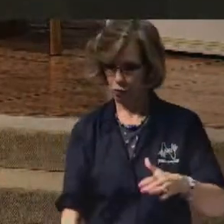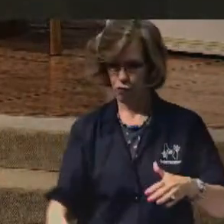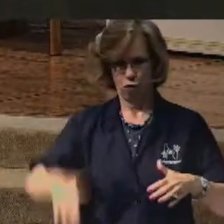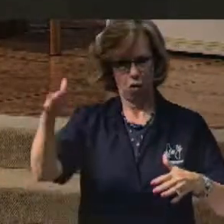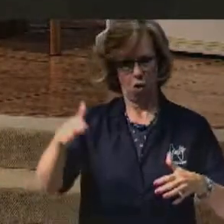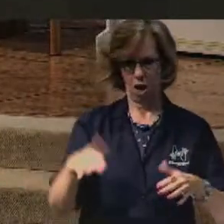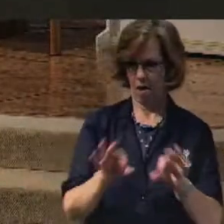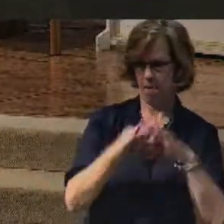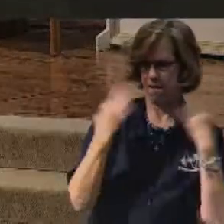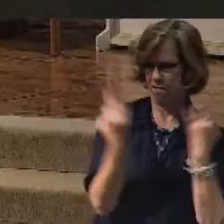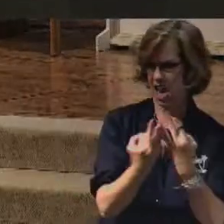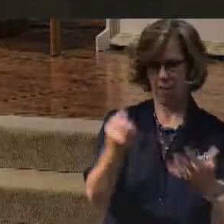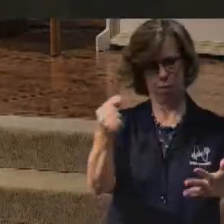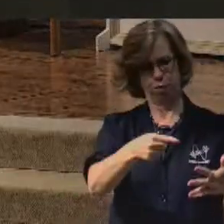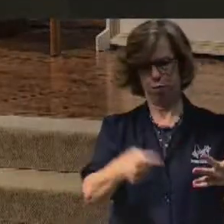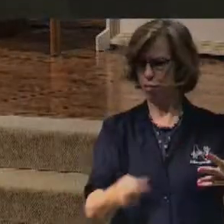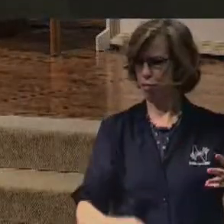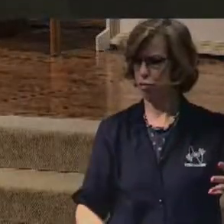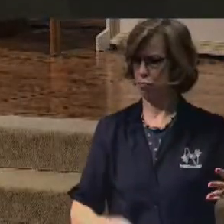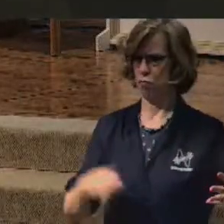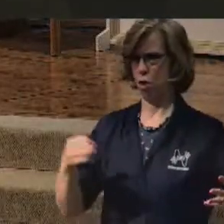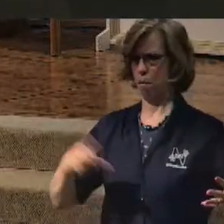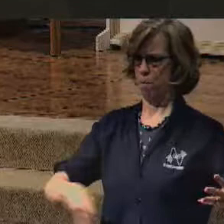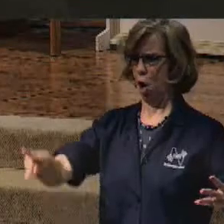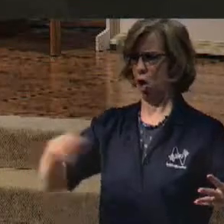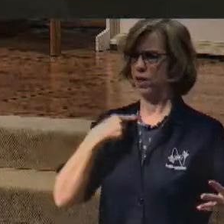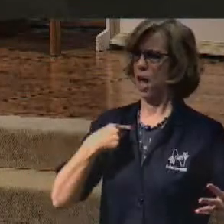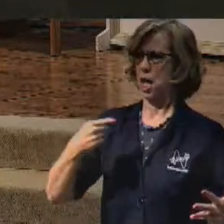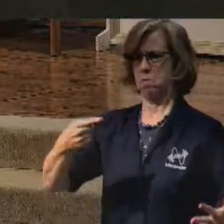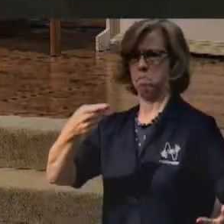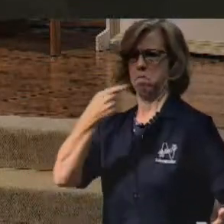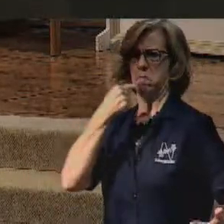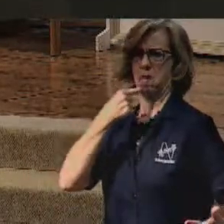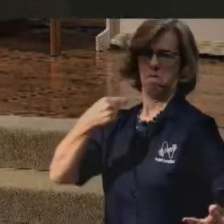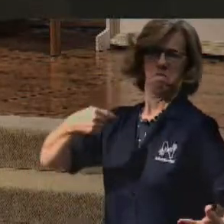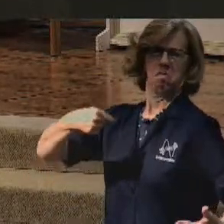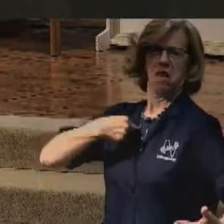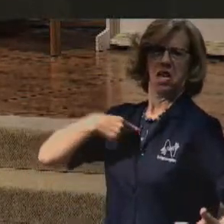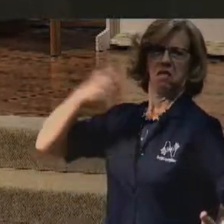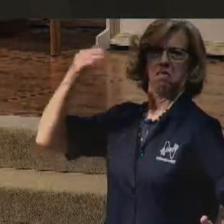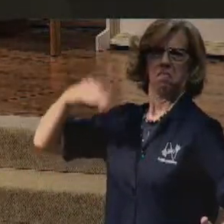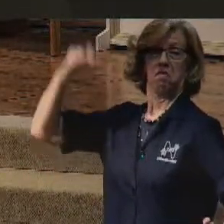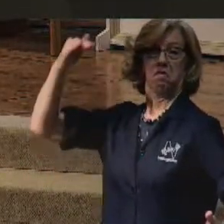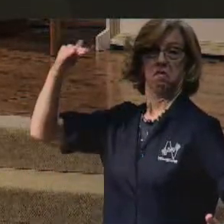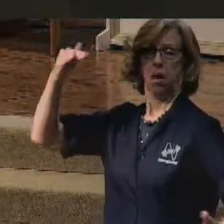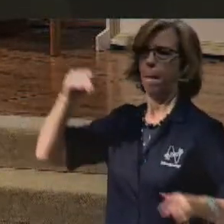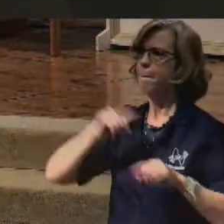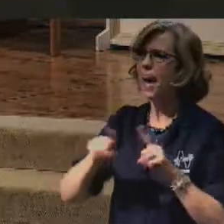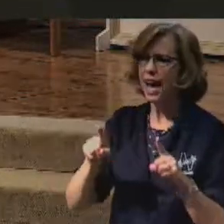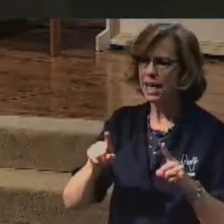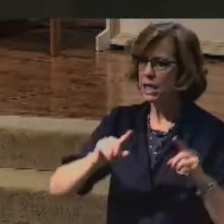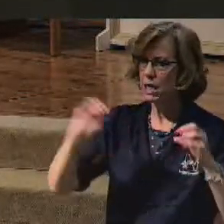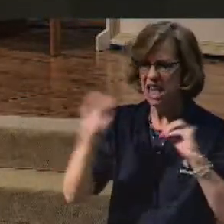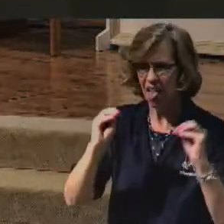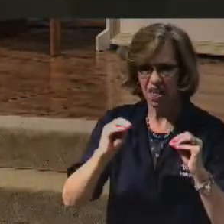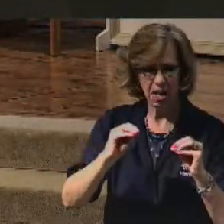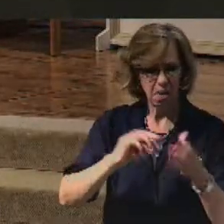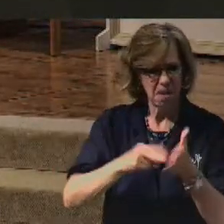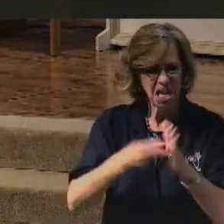family and all that kind of stuff. He said, that's nothing. I leave it behind me. Leave accomplishments.